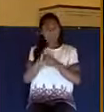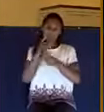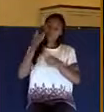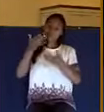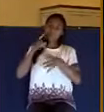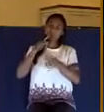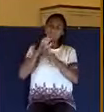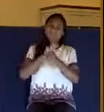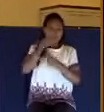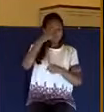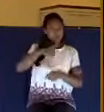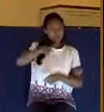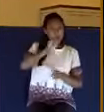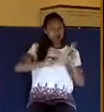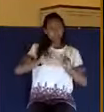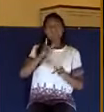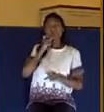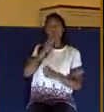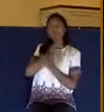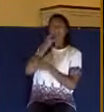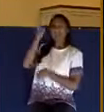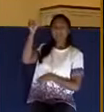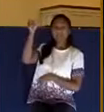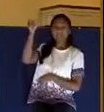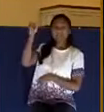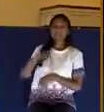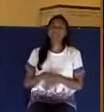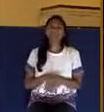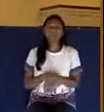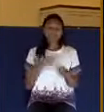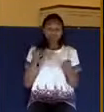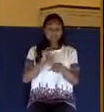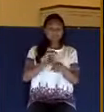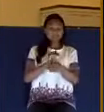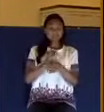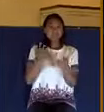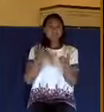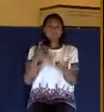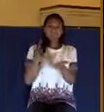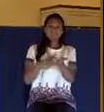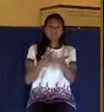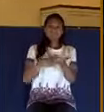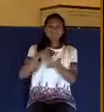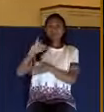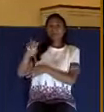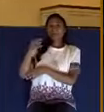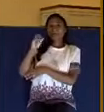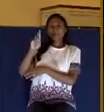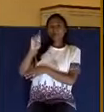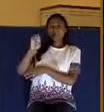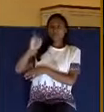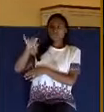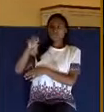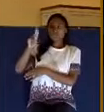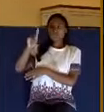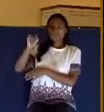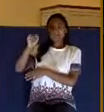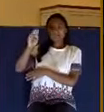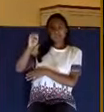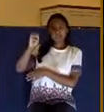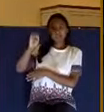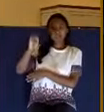love him? So tonight I want to speak about prejudice, racism, and the church.